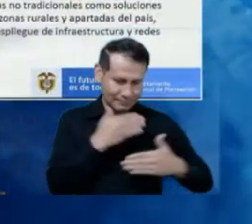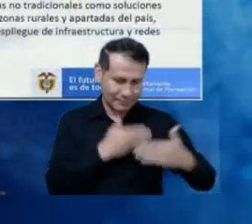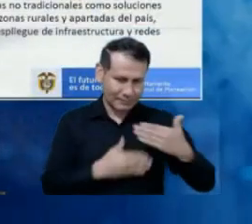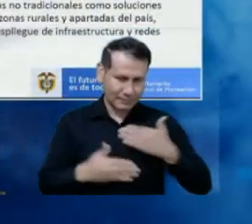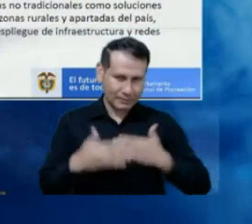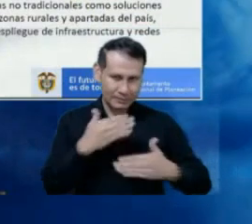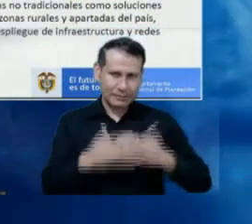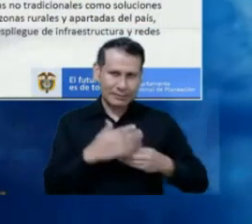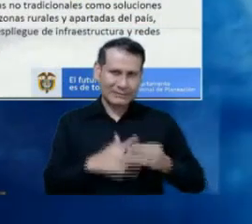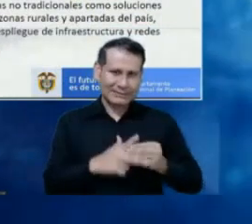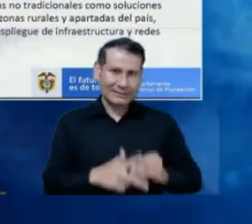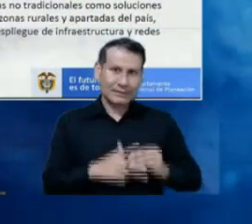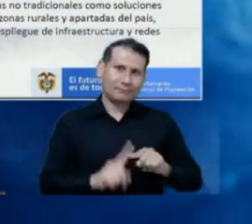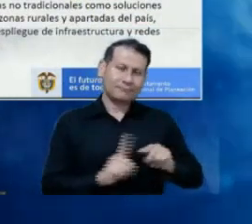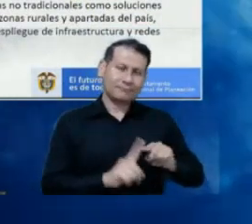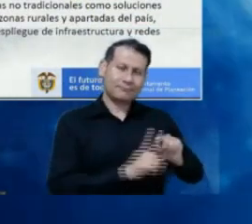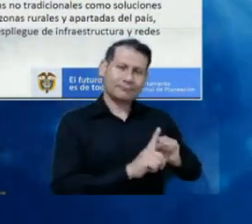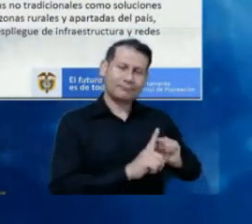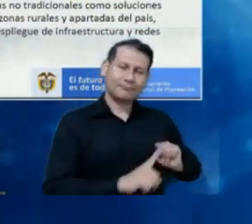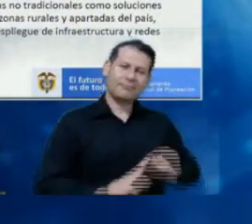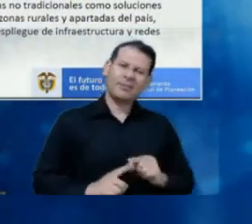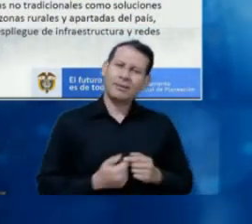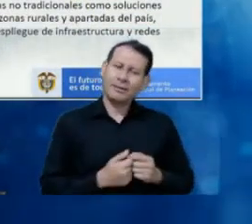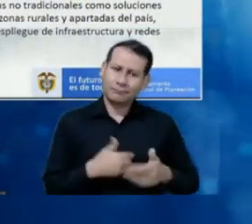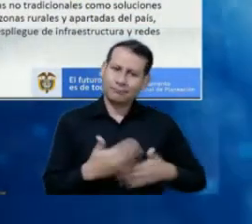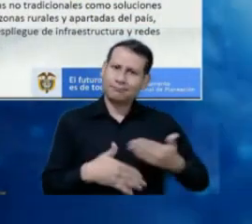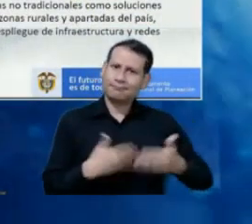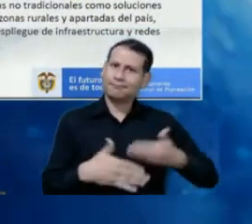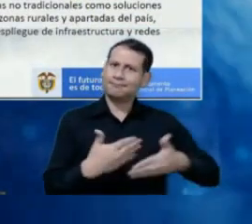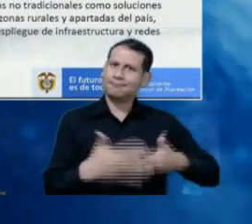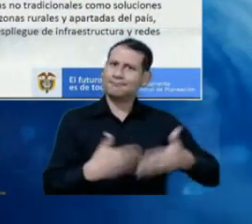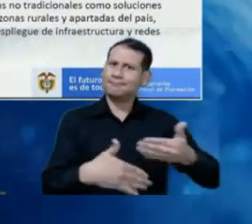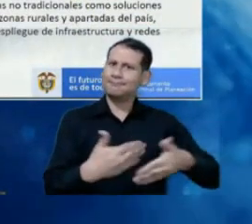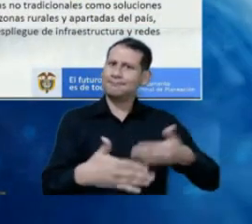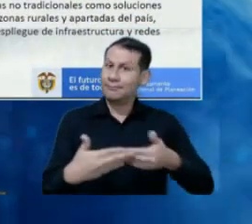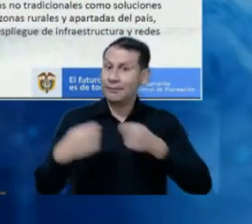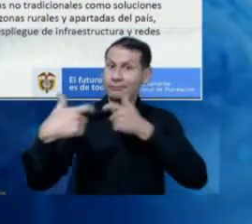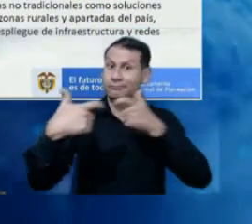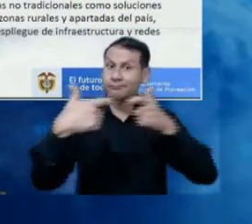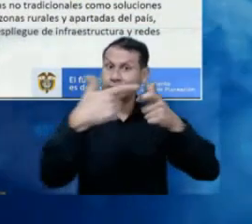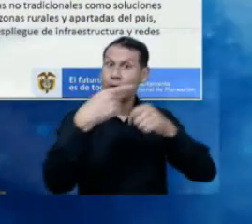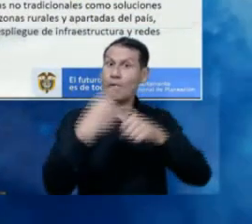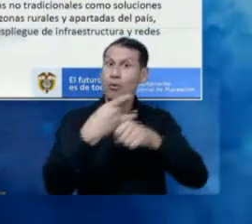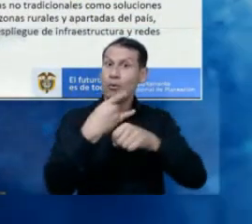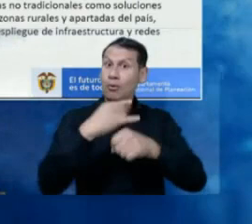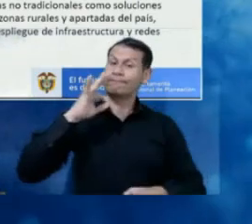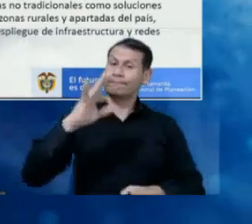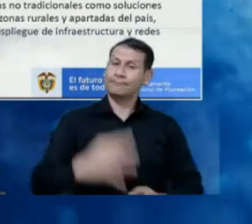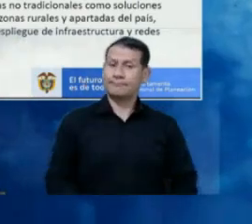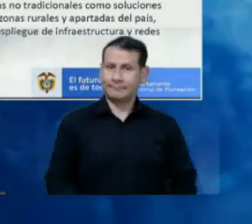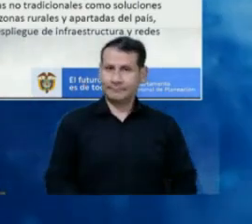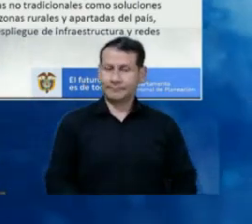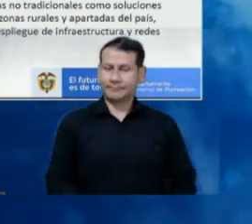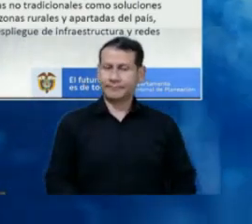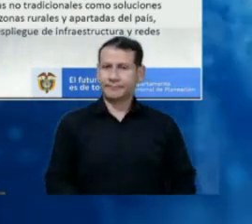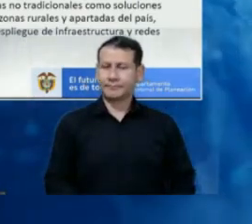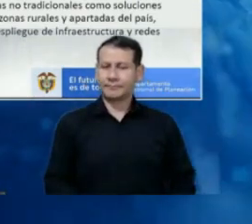analysis of the mechanisms that we are allowed to dynamize and modernize efficient use of the spectrum.